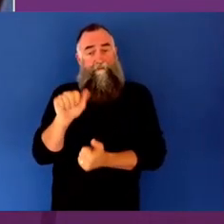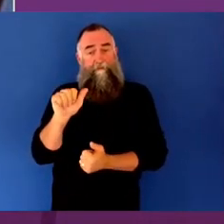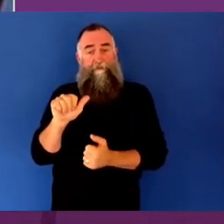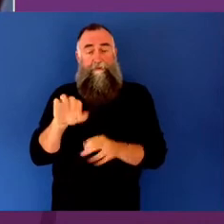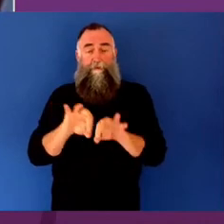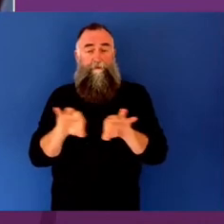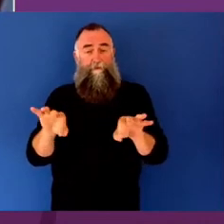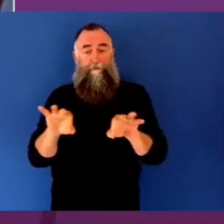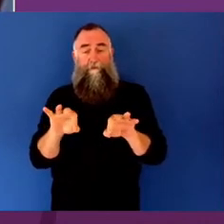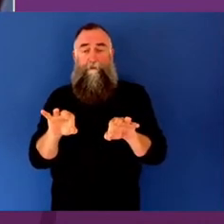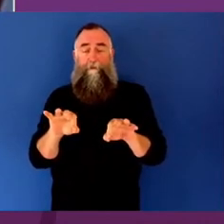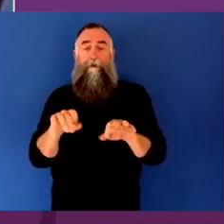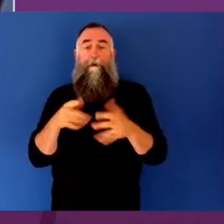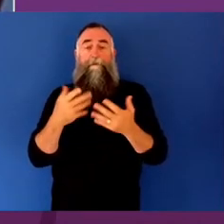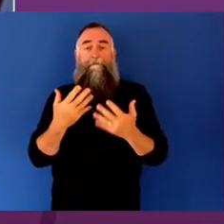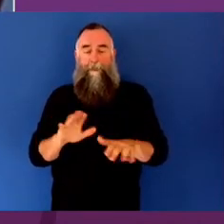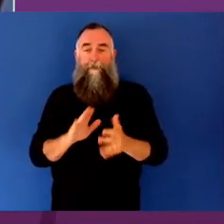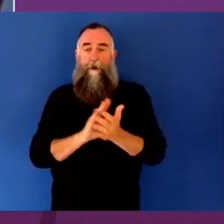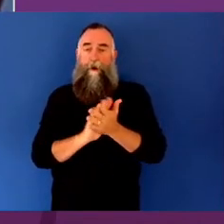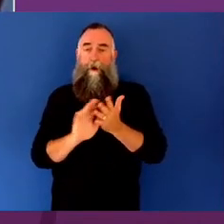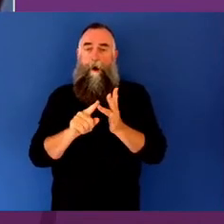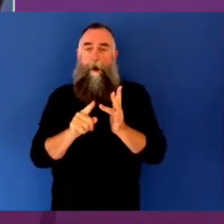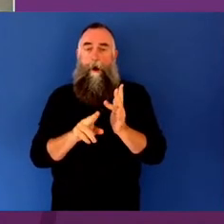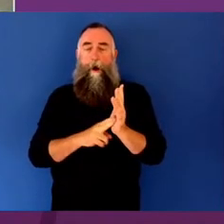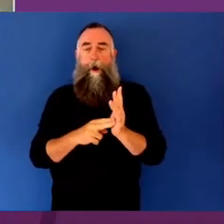practice called perinatal dreaming.